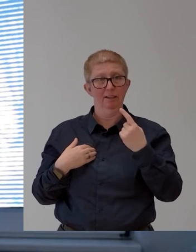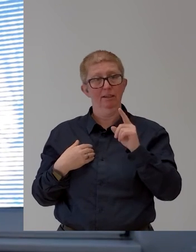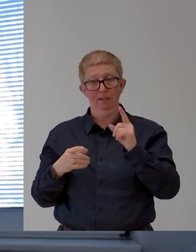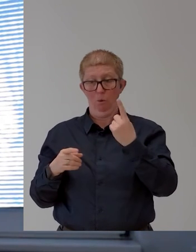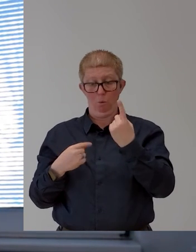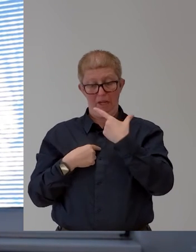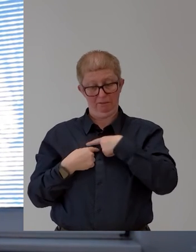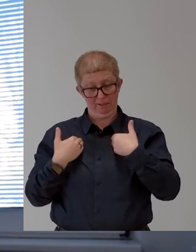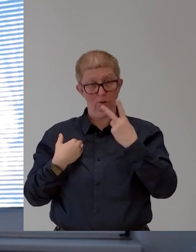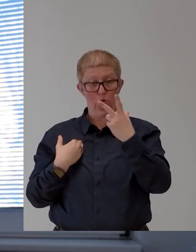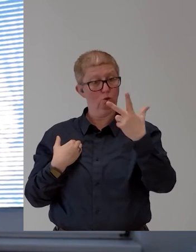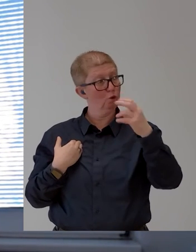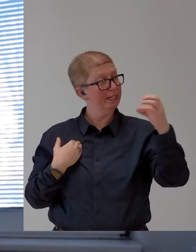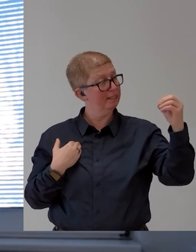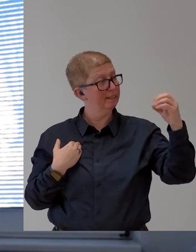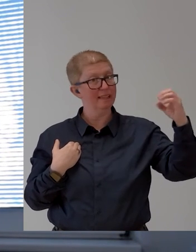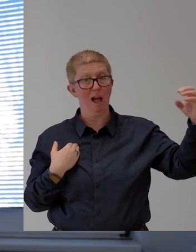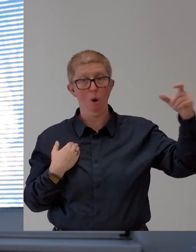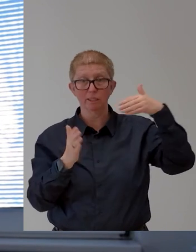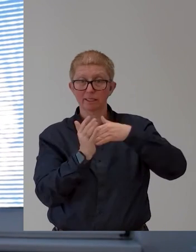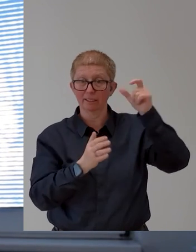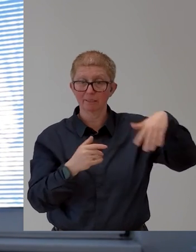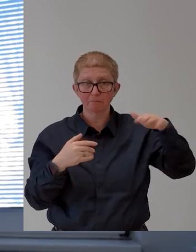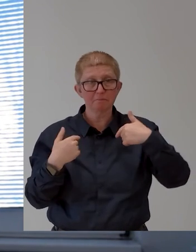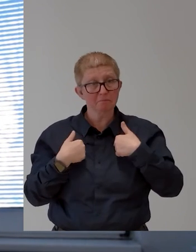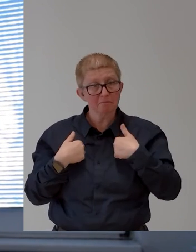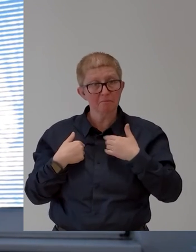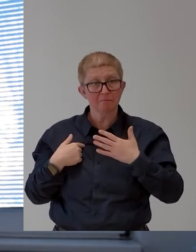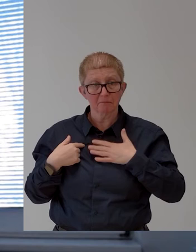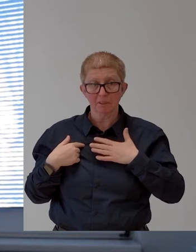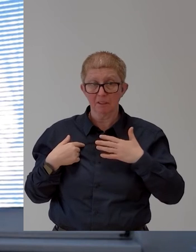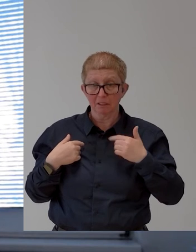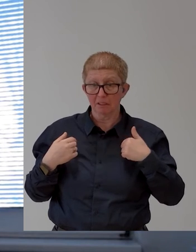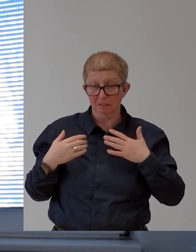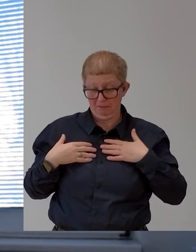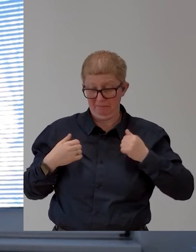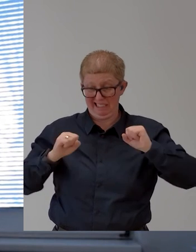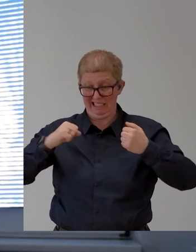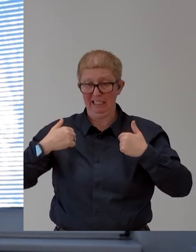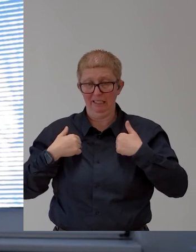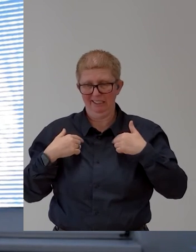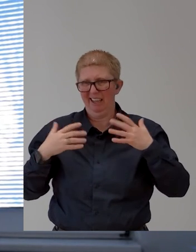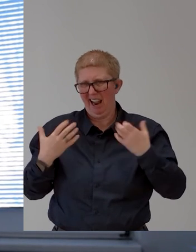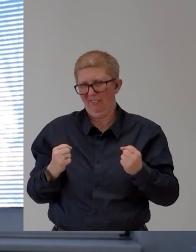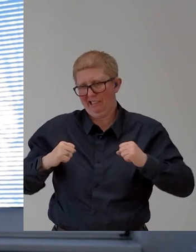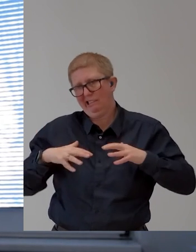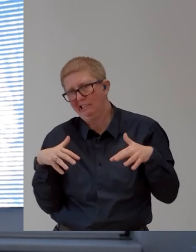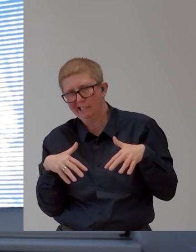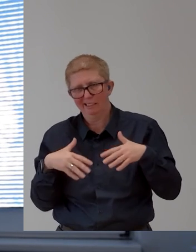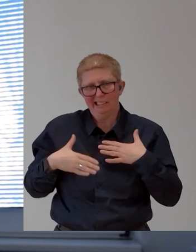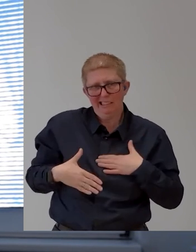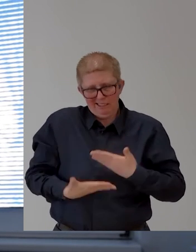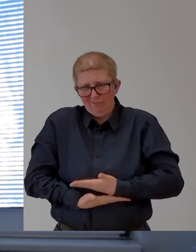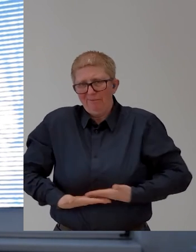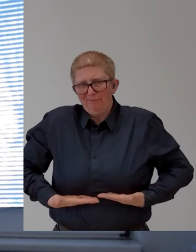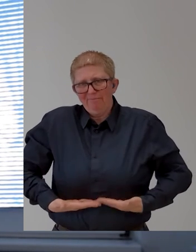limited mobility due to quadrupedia, so I can relate this. comes very close to home. Yeah,